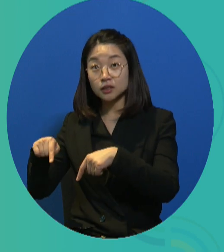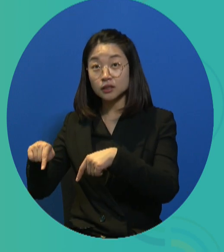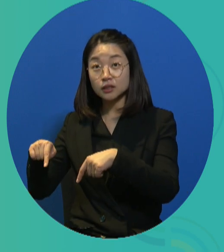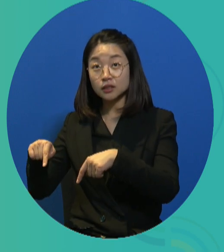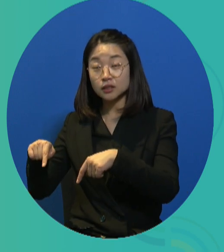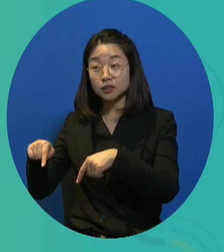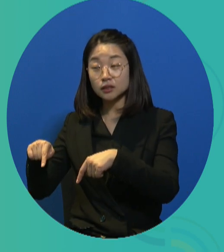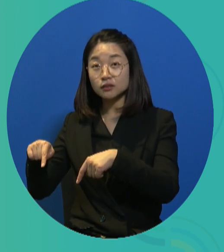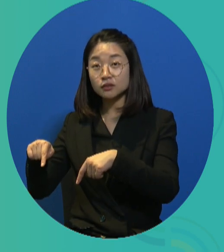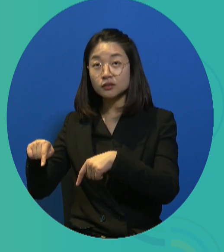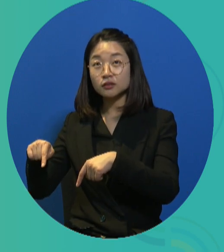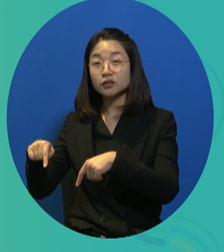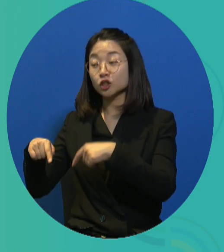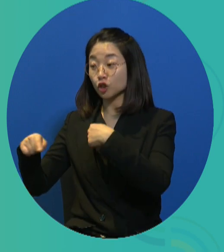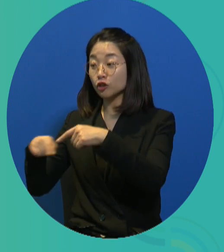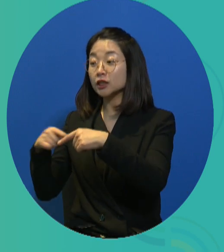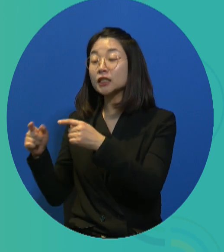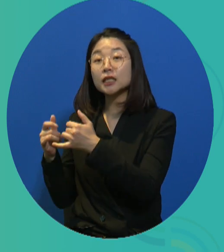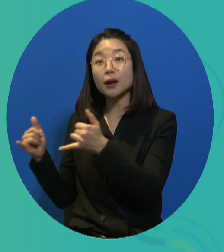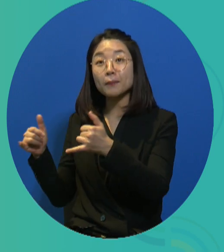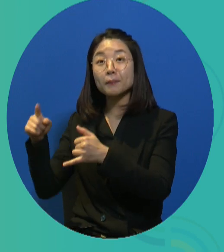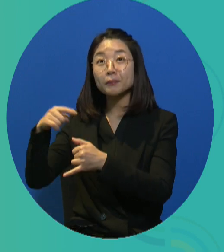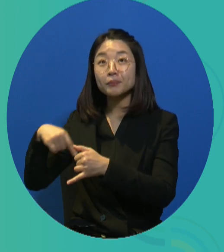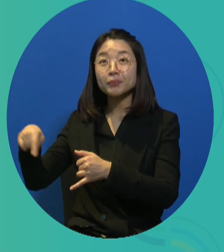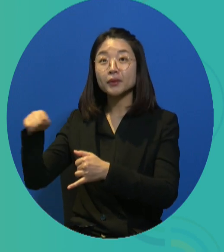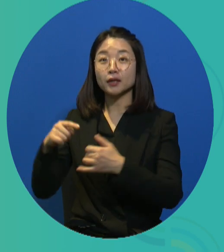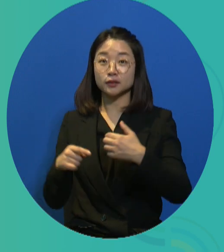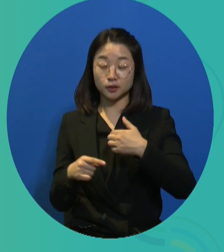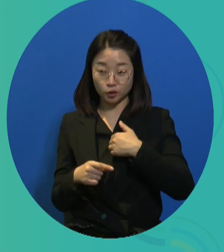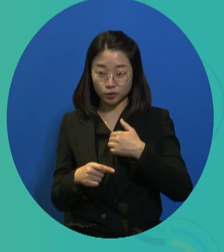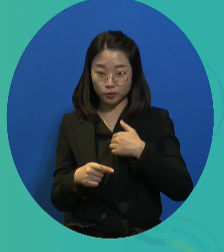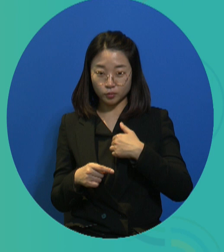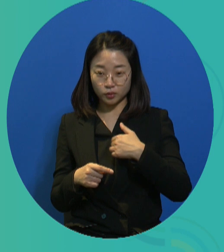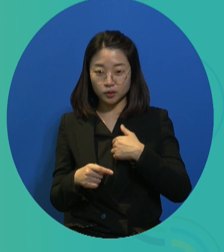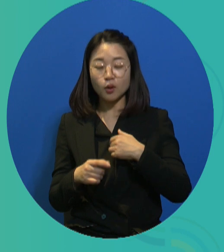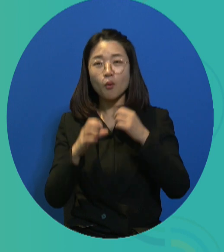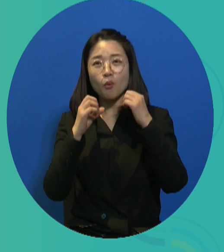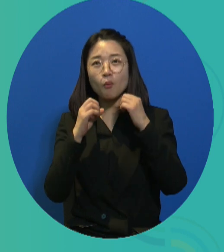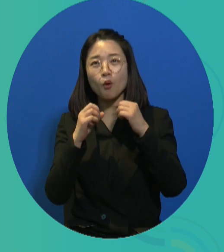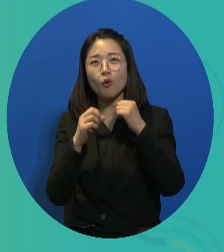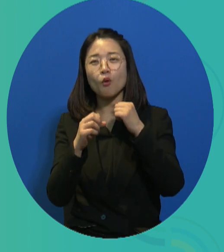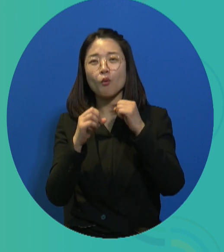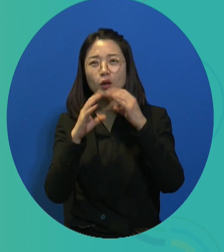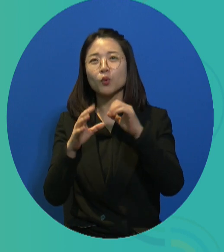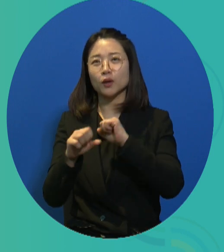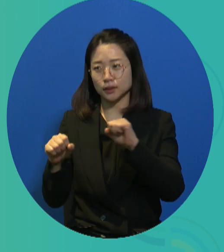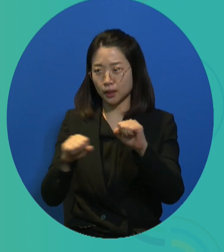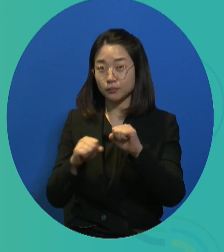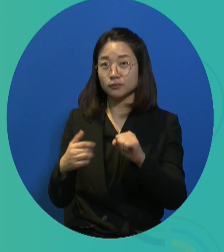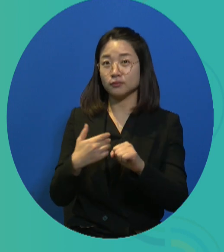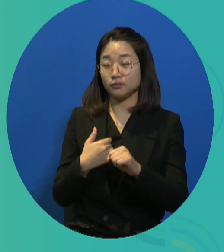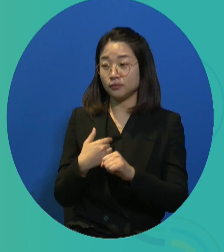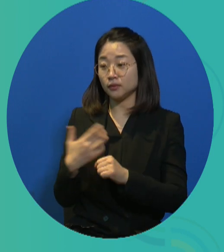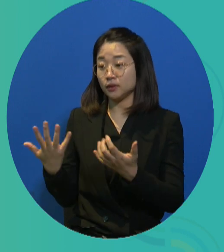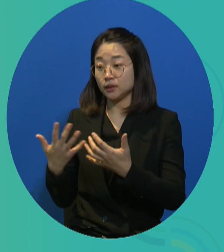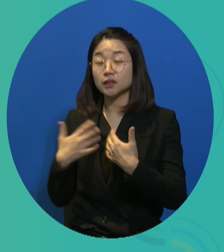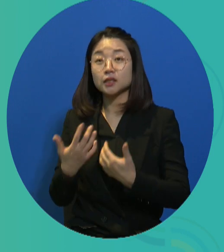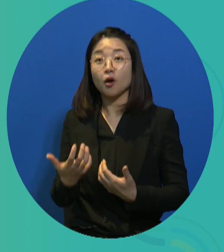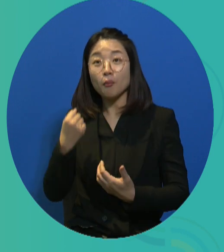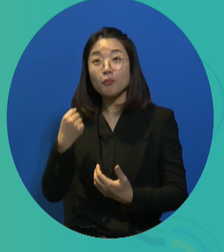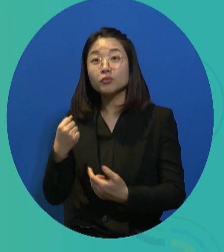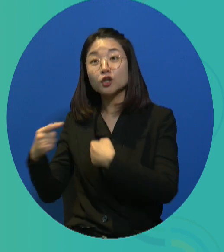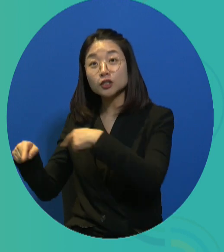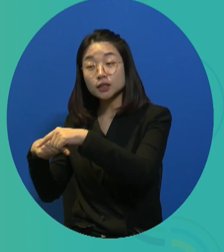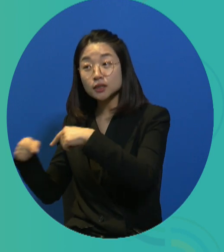these are already found in our society. Political activities are conducted by political party members, politicians,